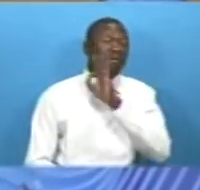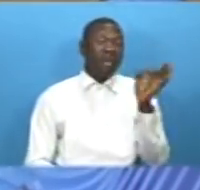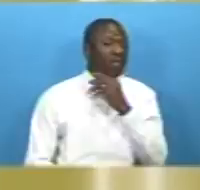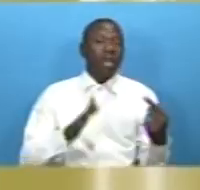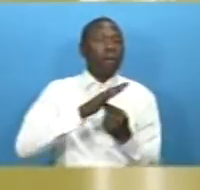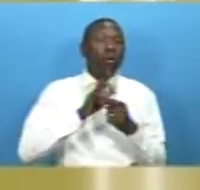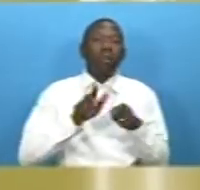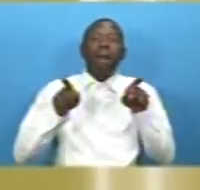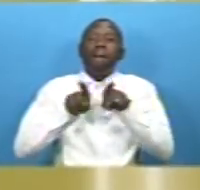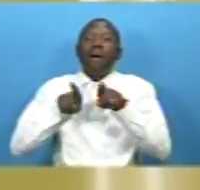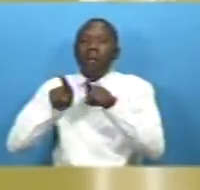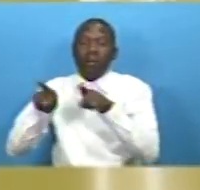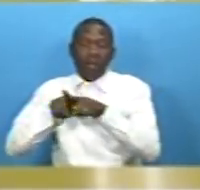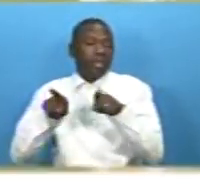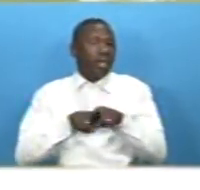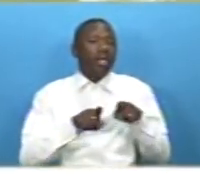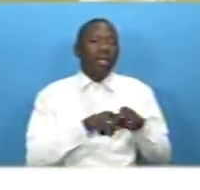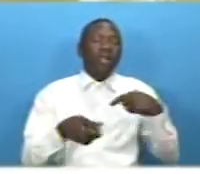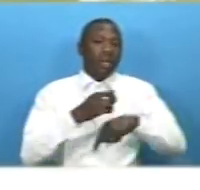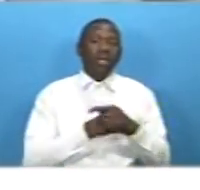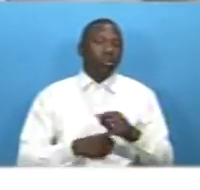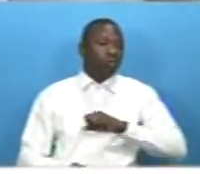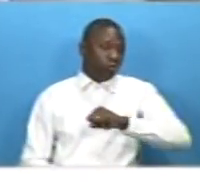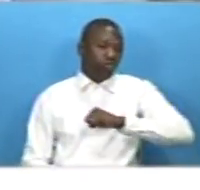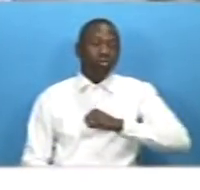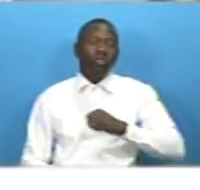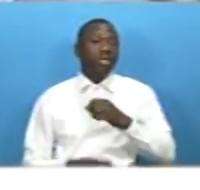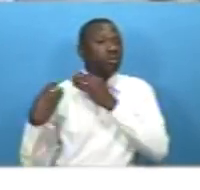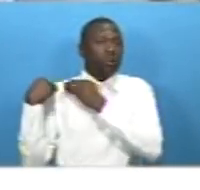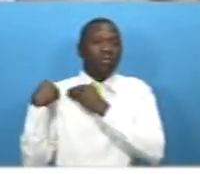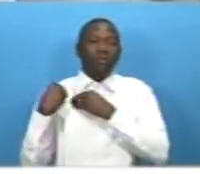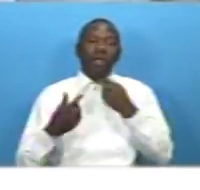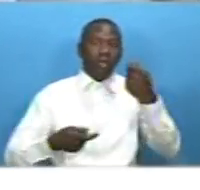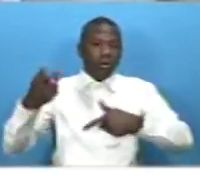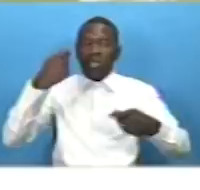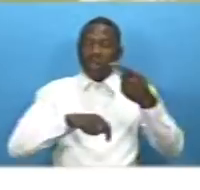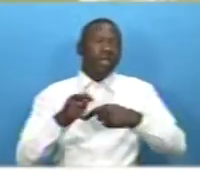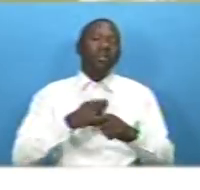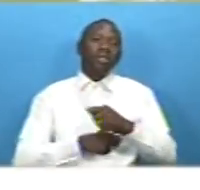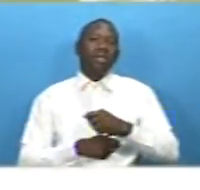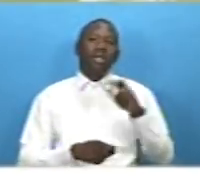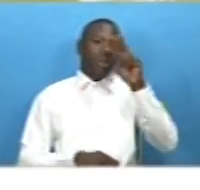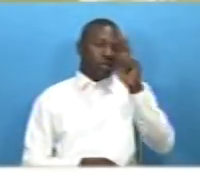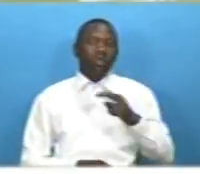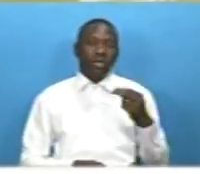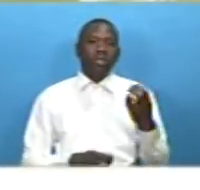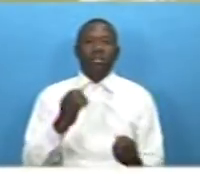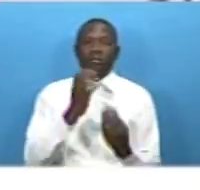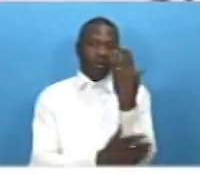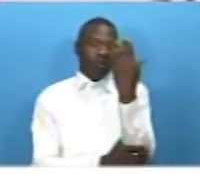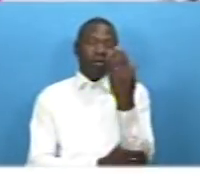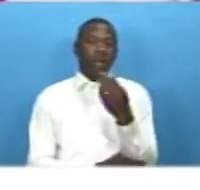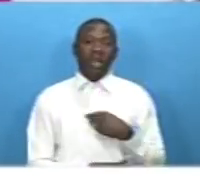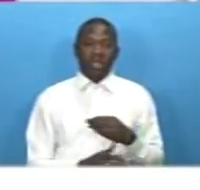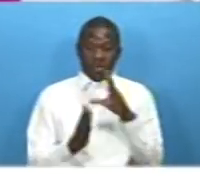in the noble task of consolidating and accelerating national development development as the figures of the